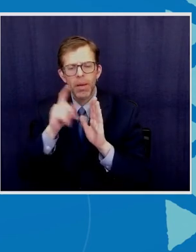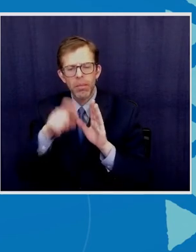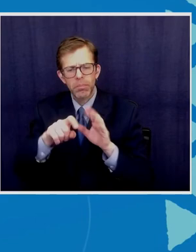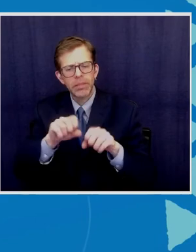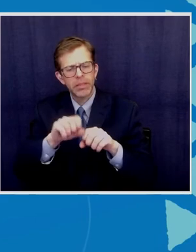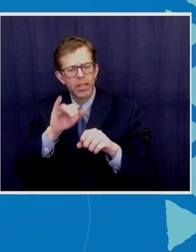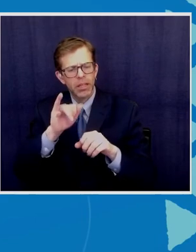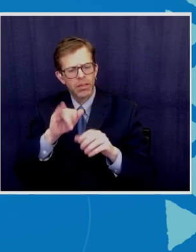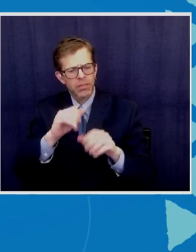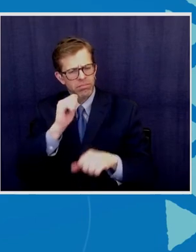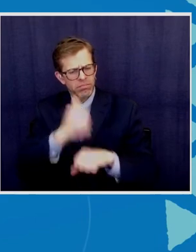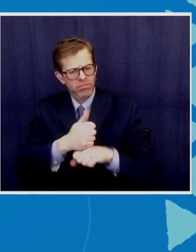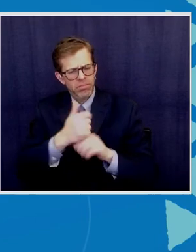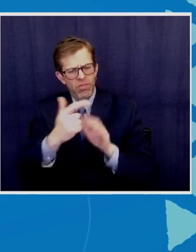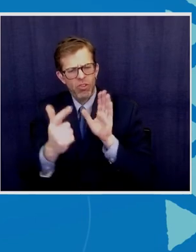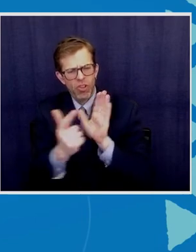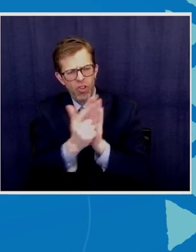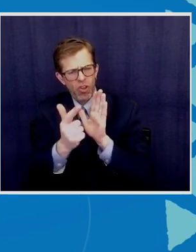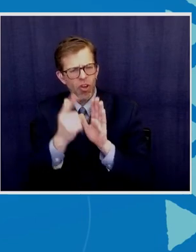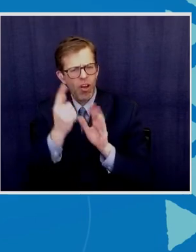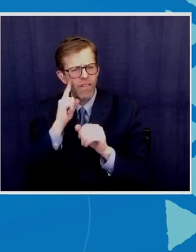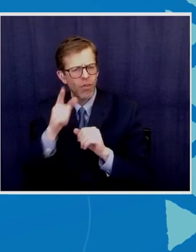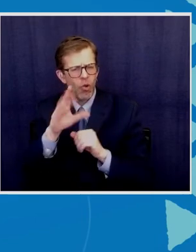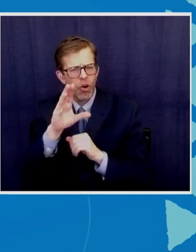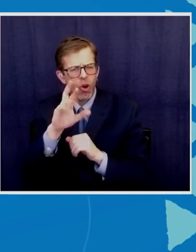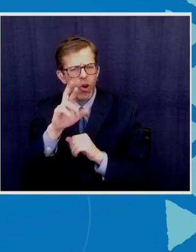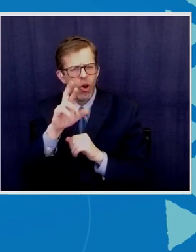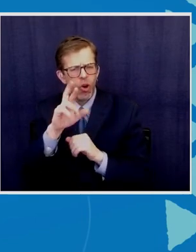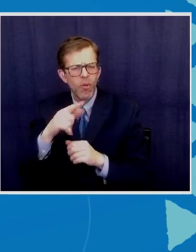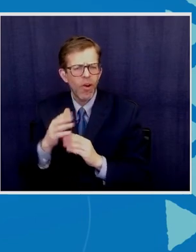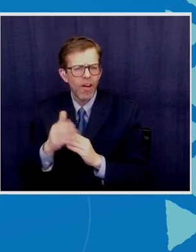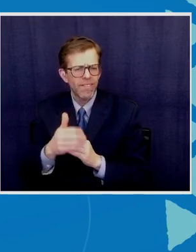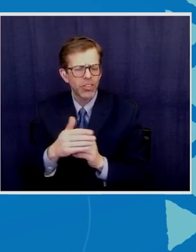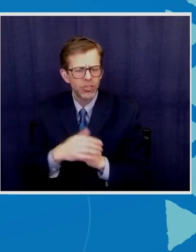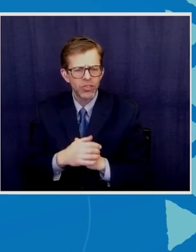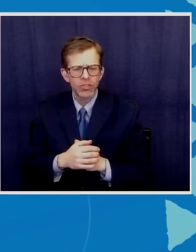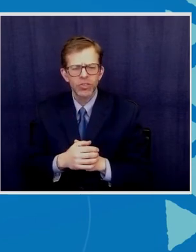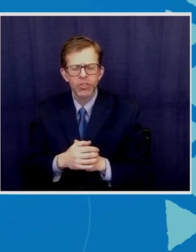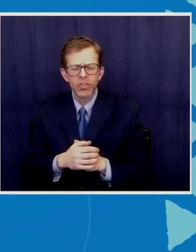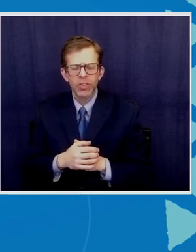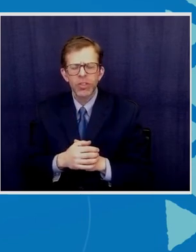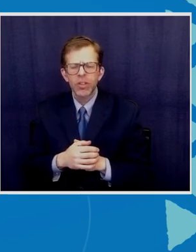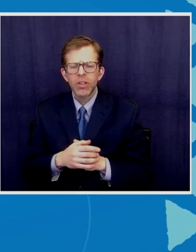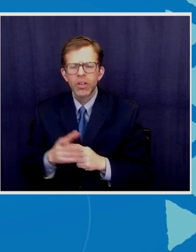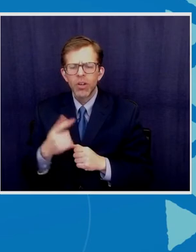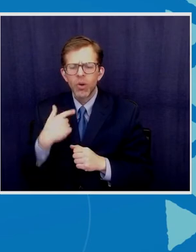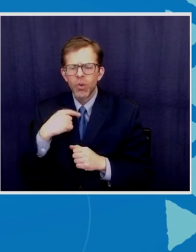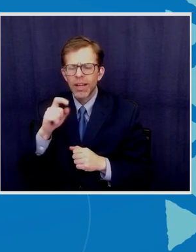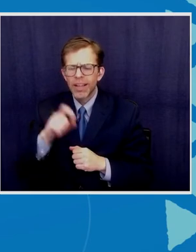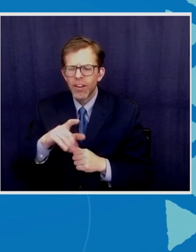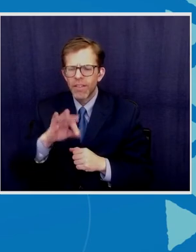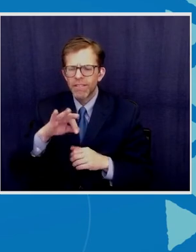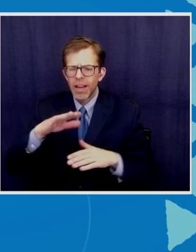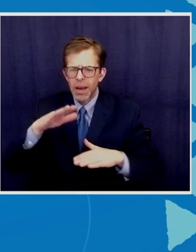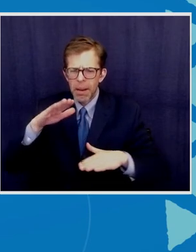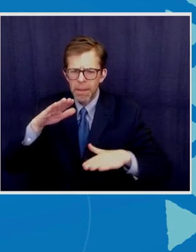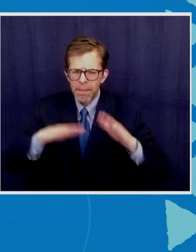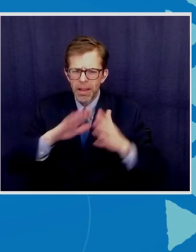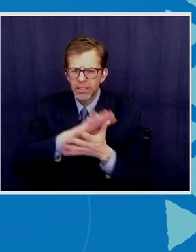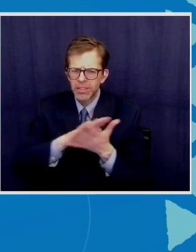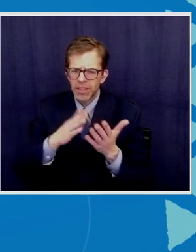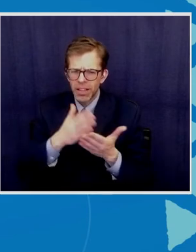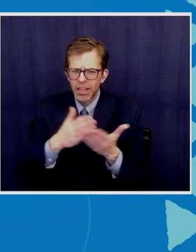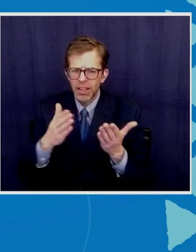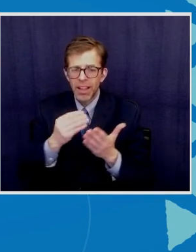and since I know that our world is a world of balance we need to balance things and the lack of